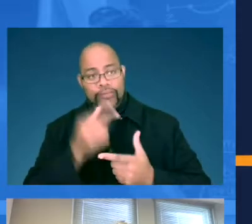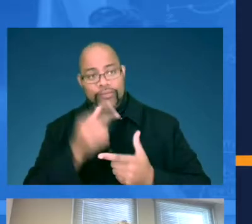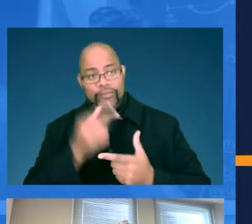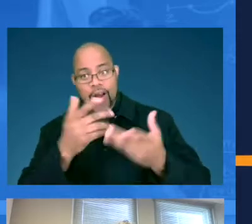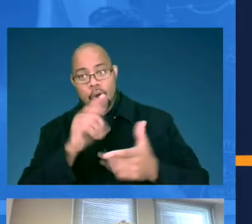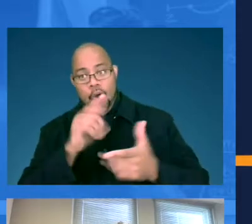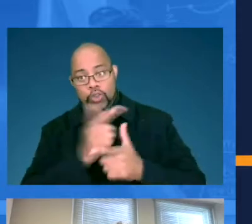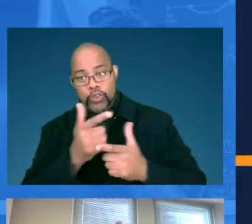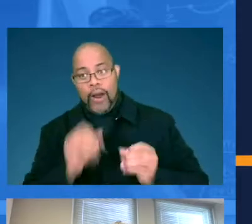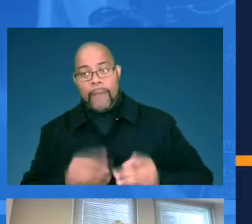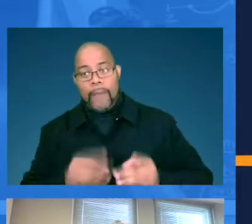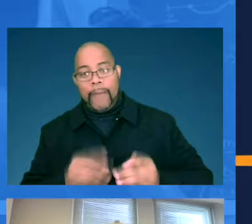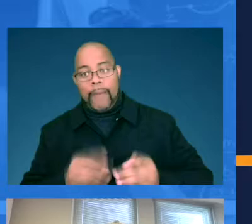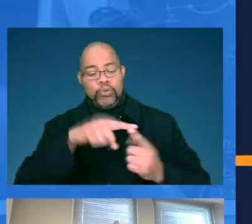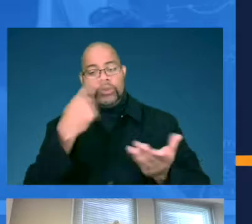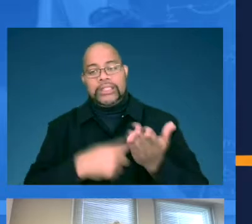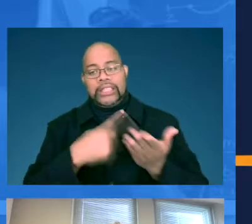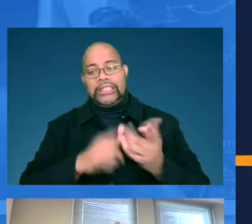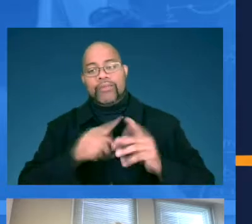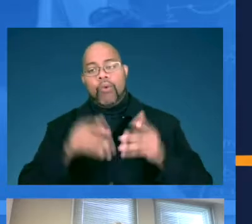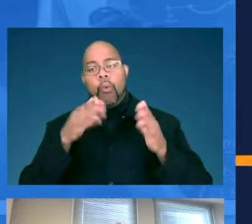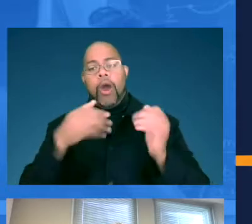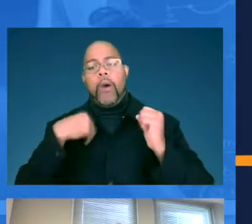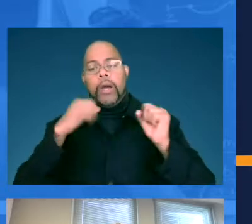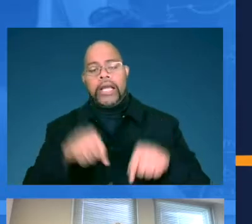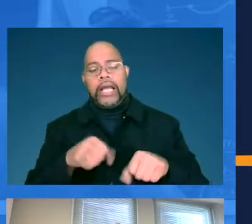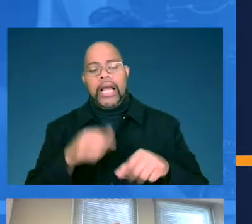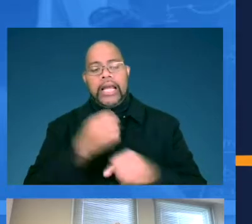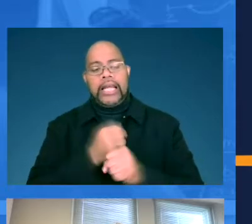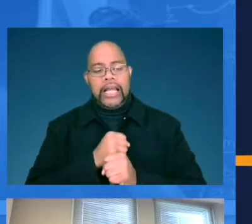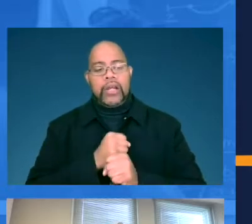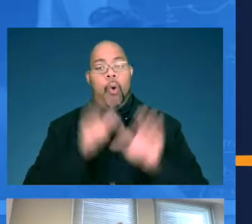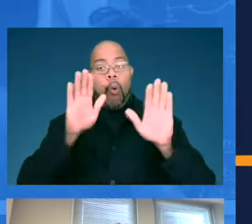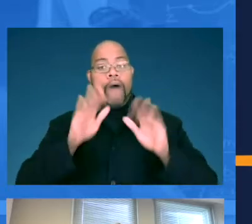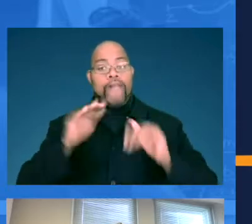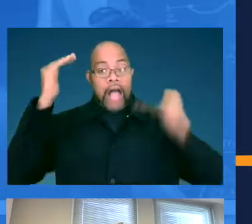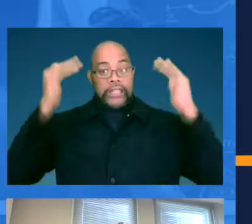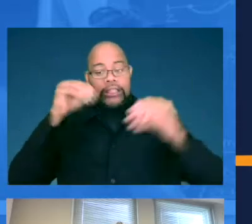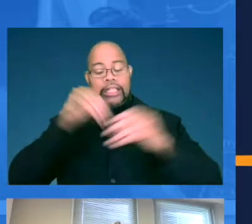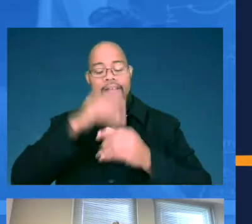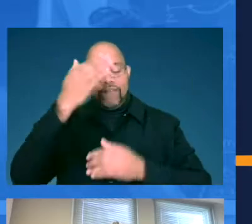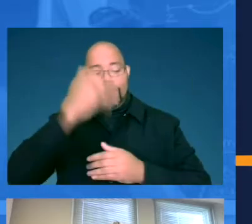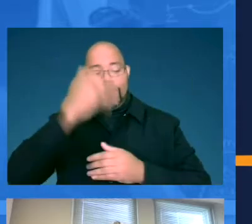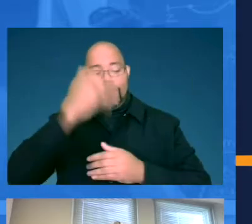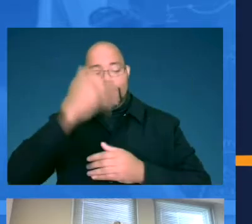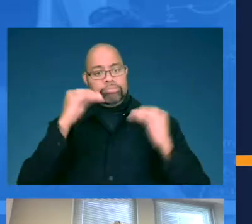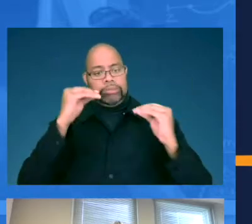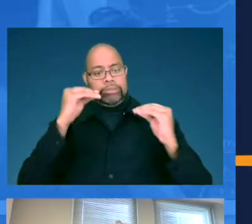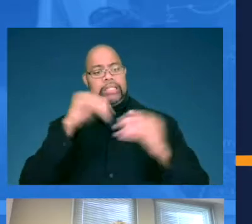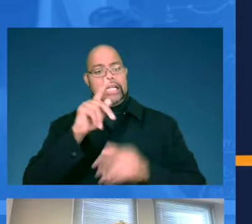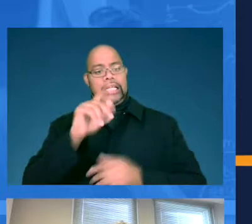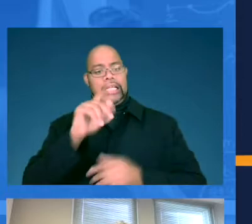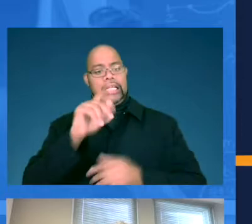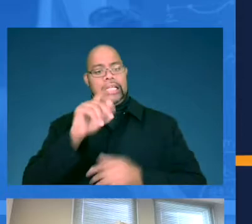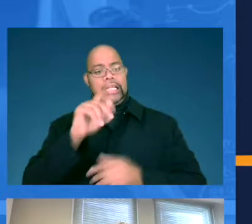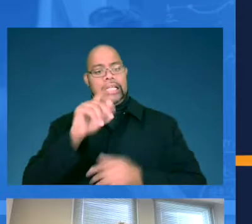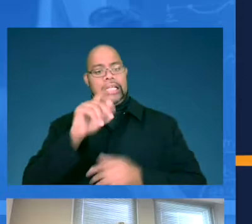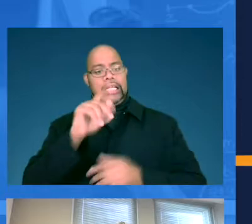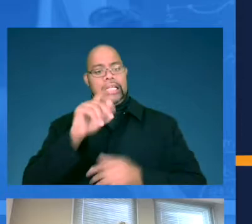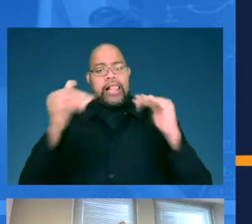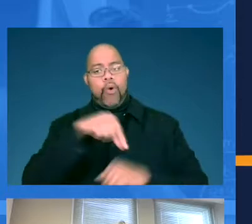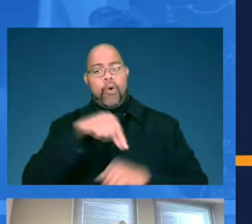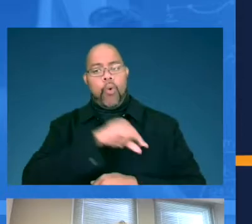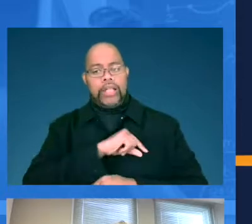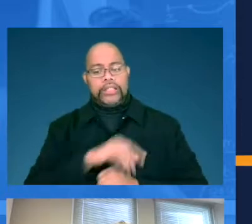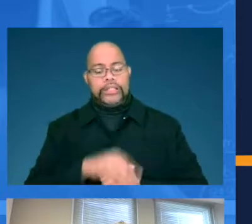opportunities for them to discuss ways that we can get wonderful adults in front of kids in Kansas and still maintain a high